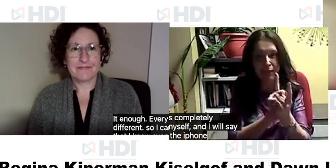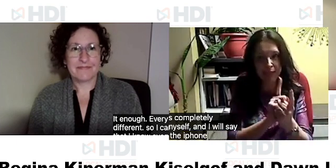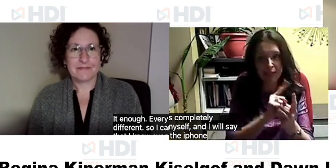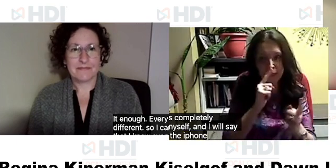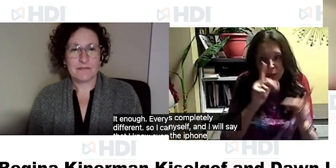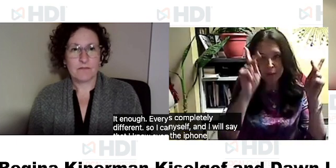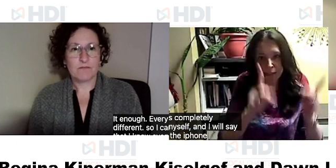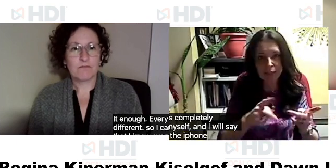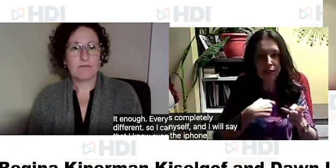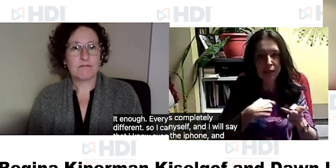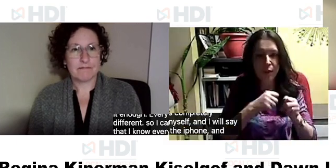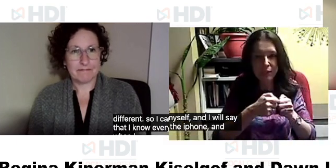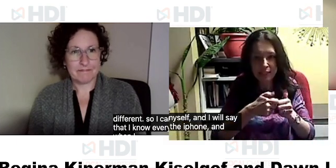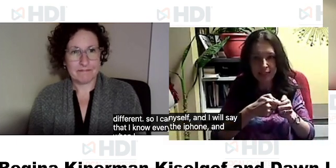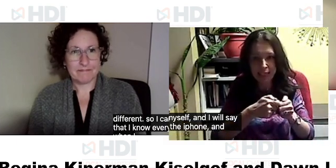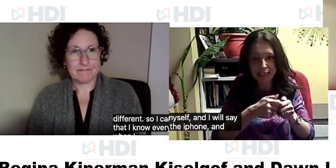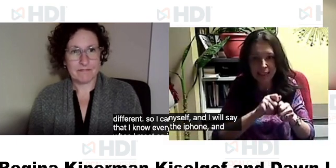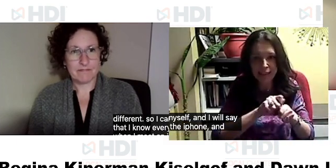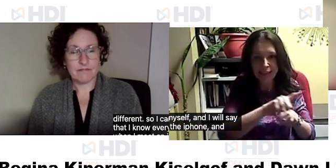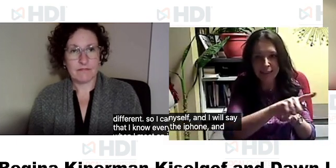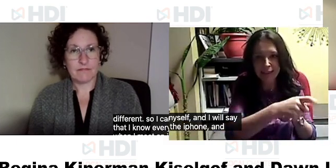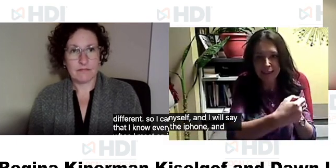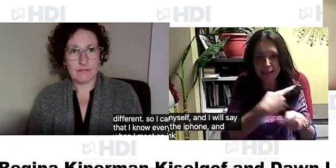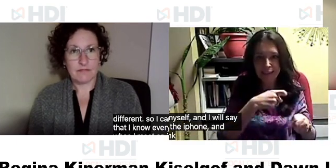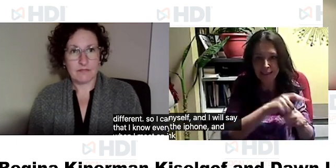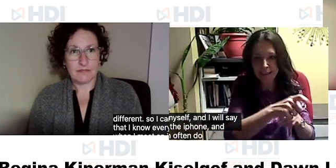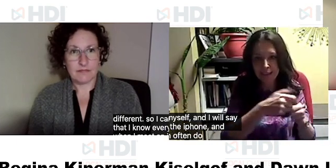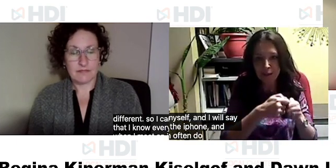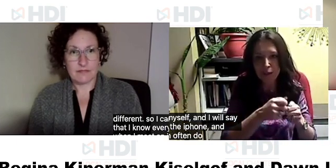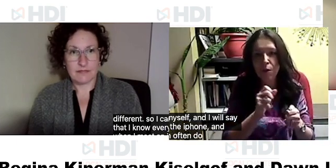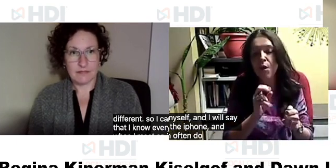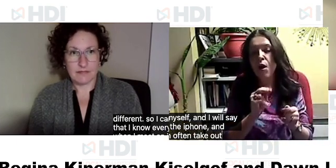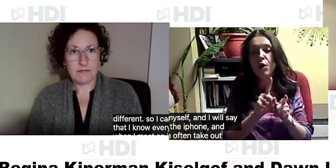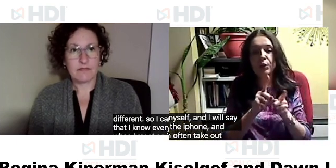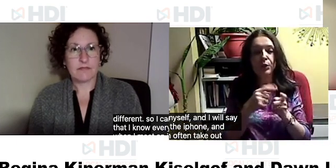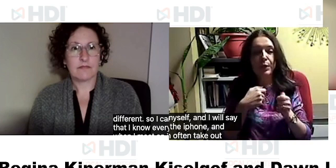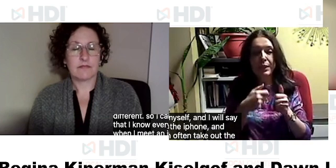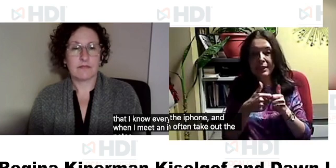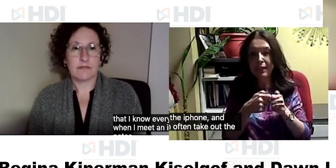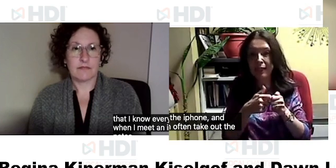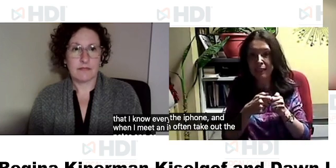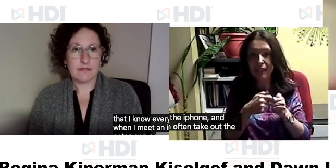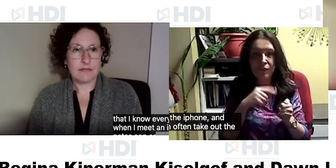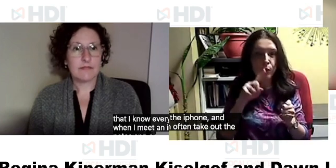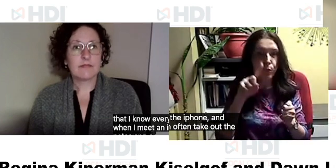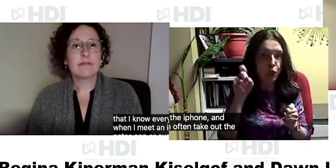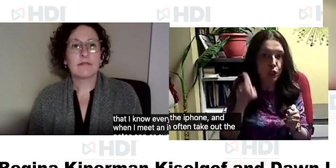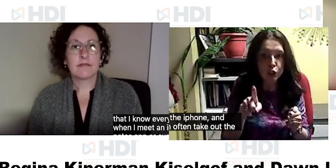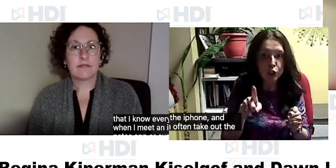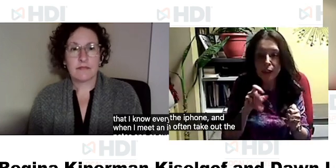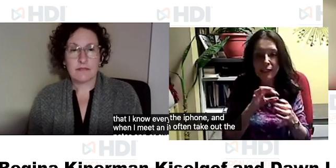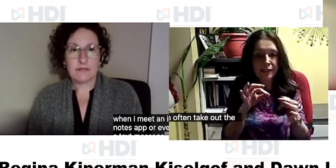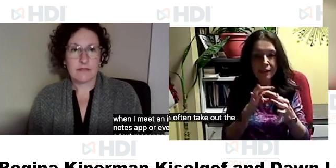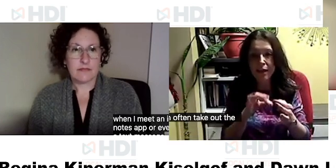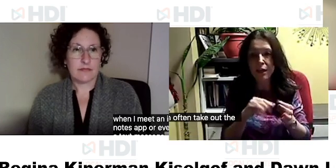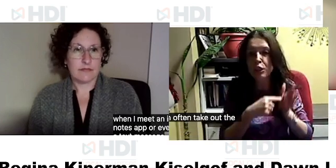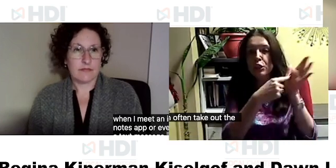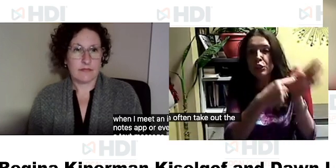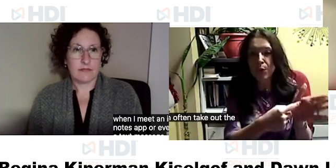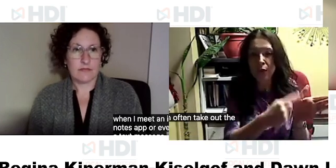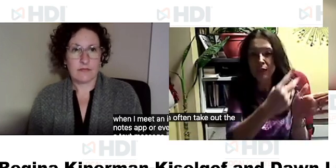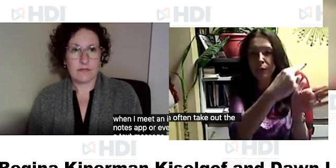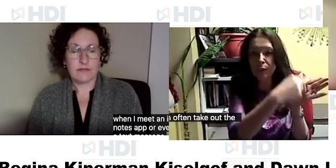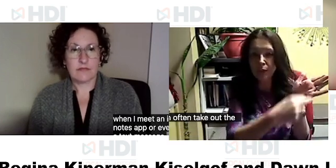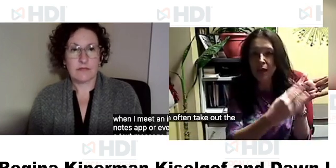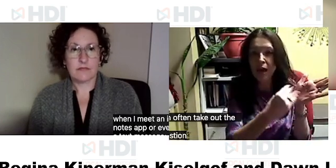and when i meet an individual i can often take out the notes app or even a text message um if i